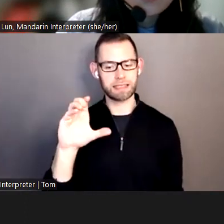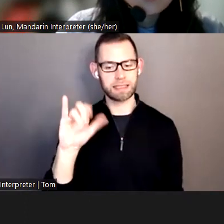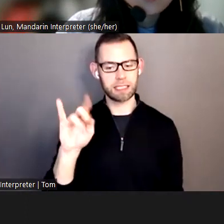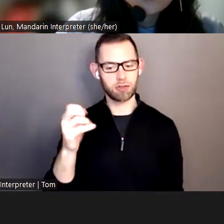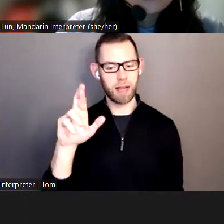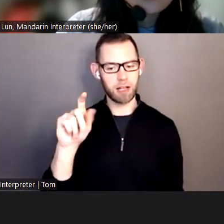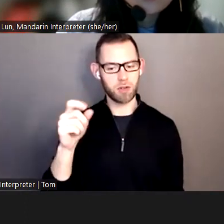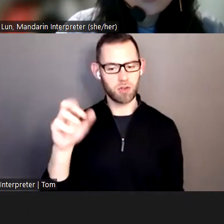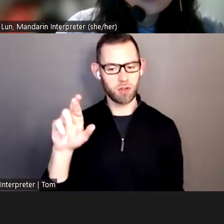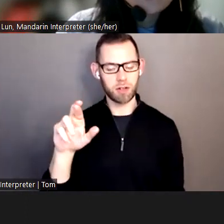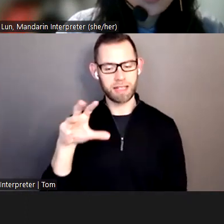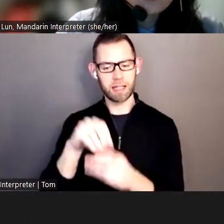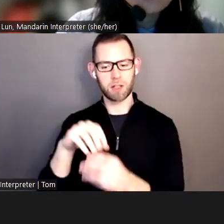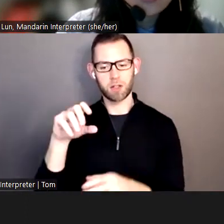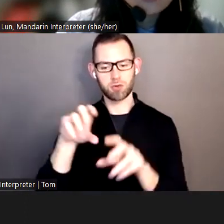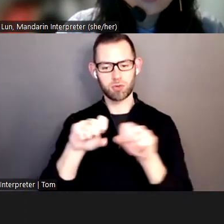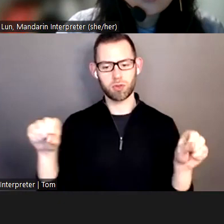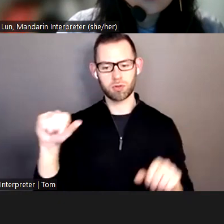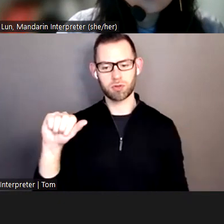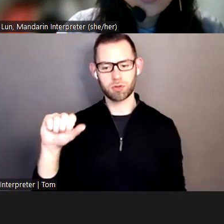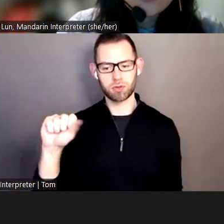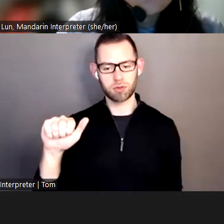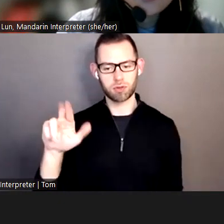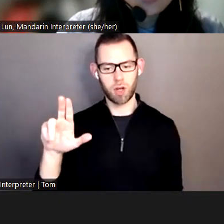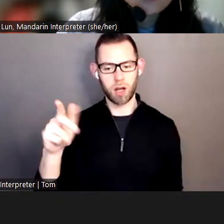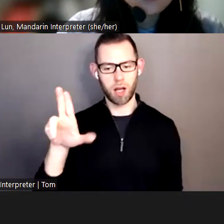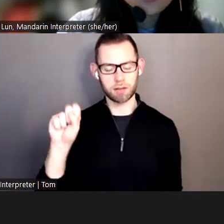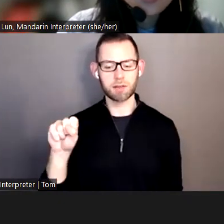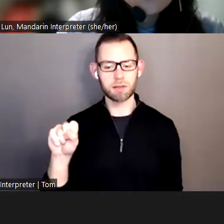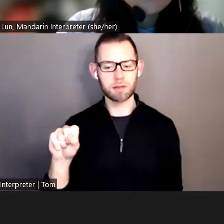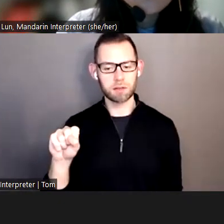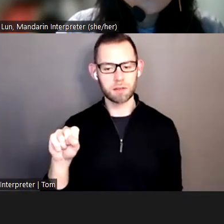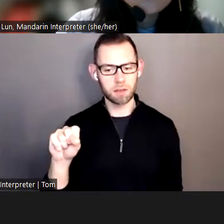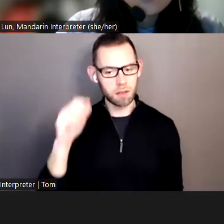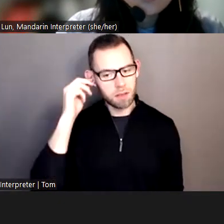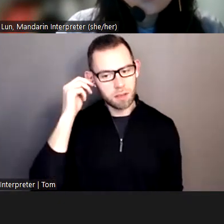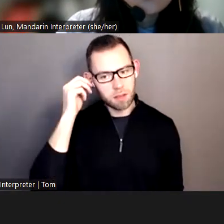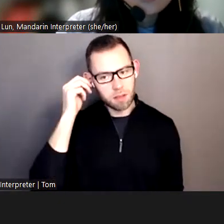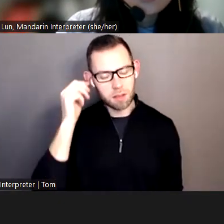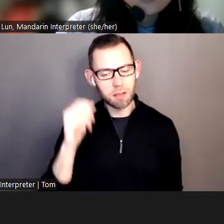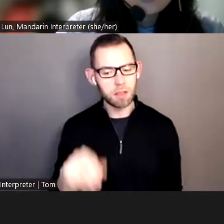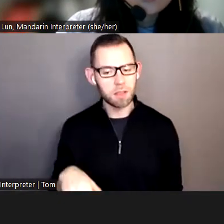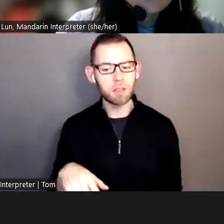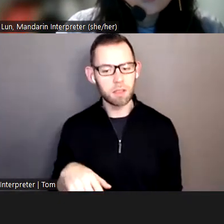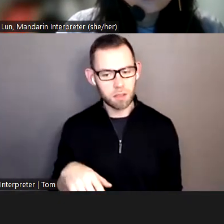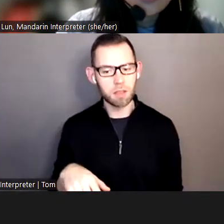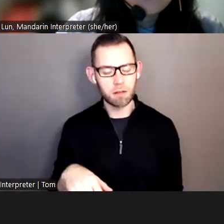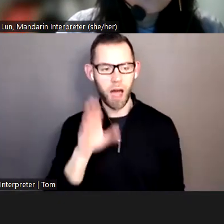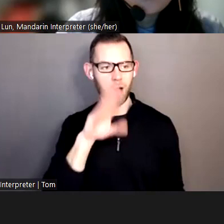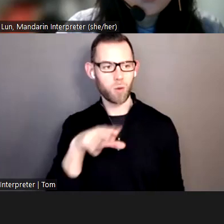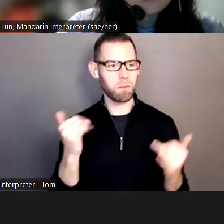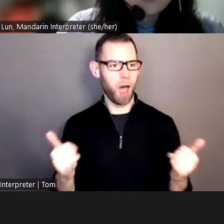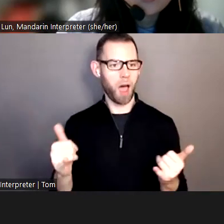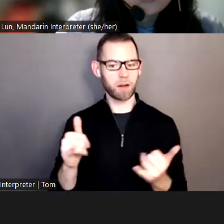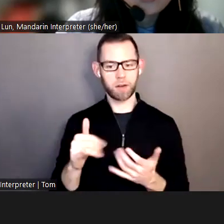part is their unlined and uncovered ash dump. Modern landfills are built